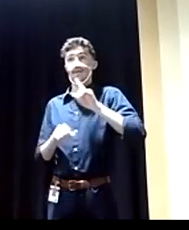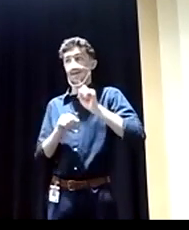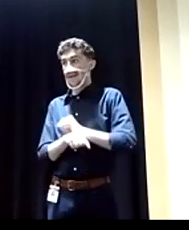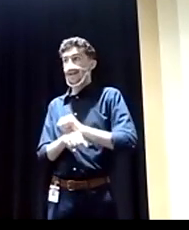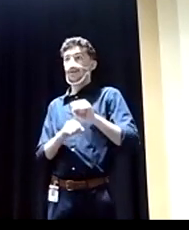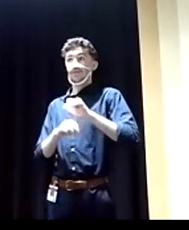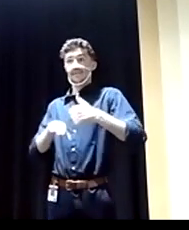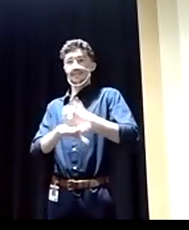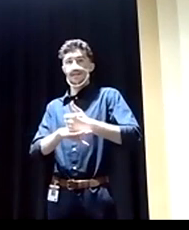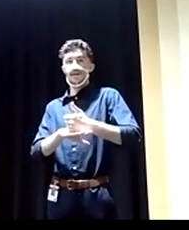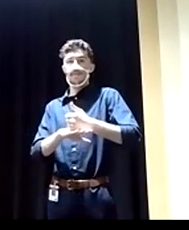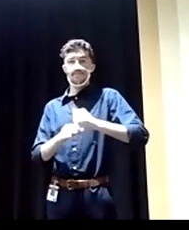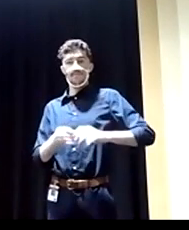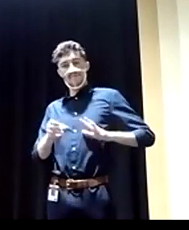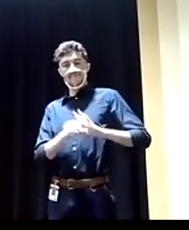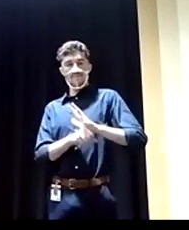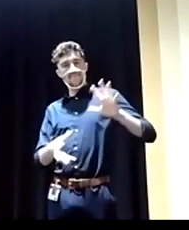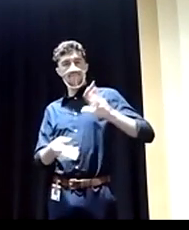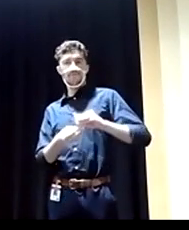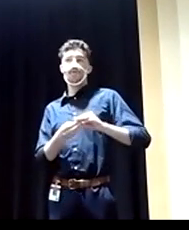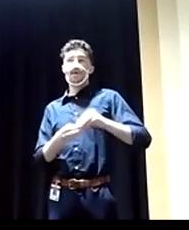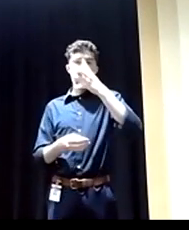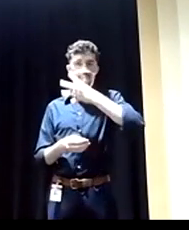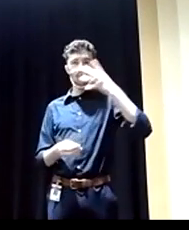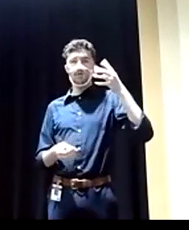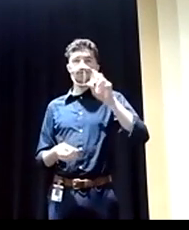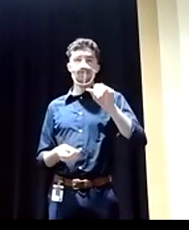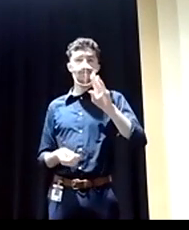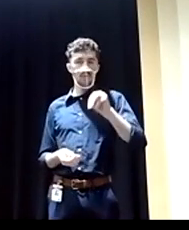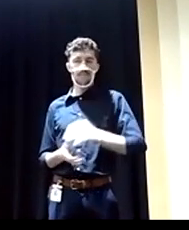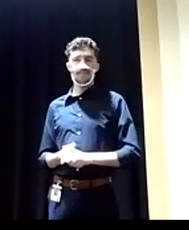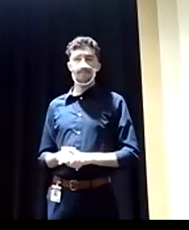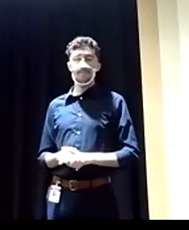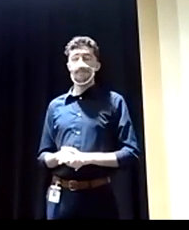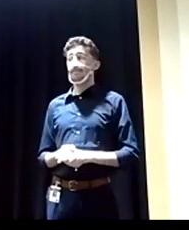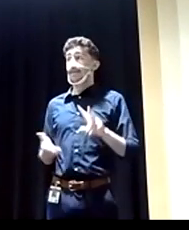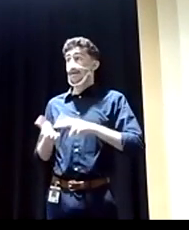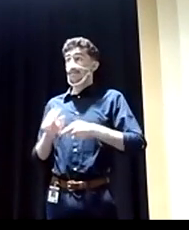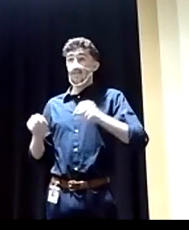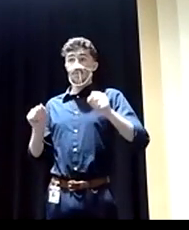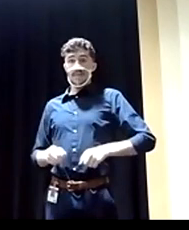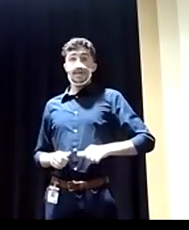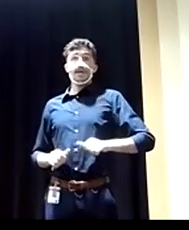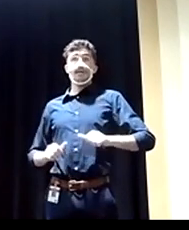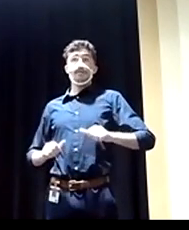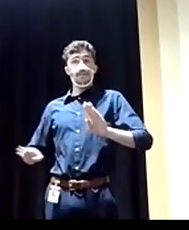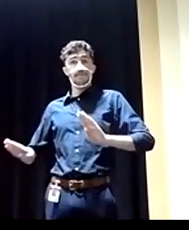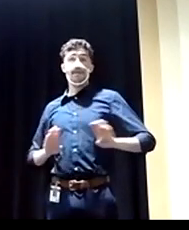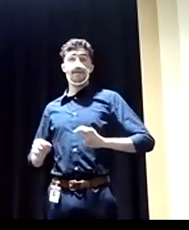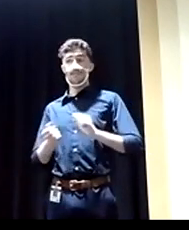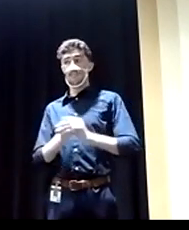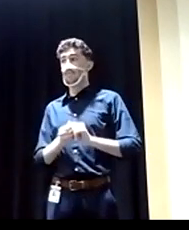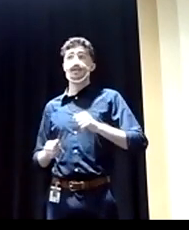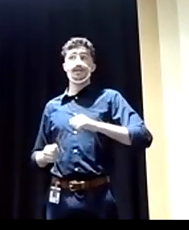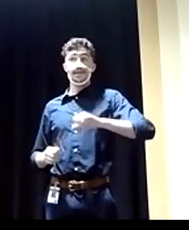immigration reform done to make sure that we treat our neighbors with a level of dignity and respect